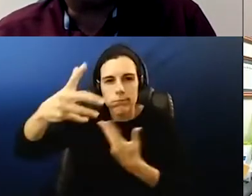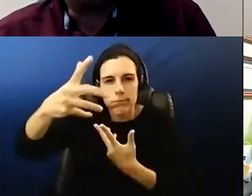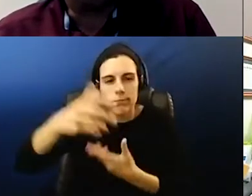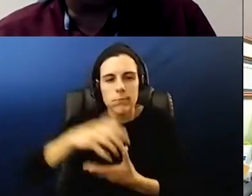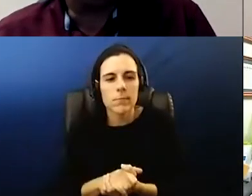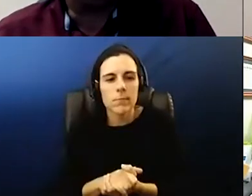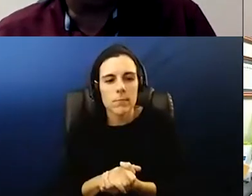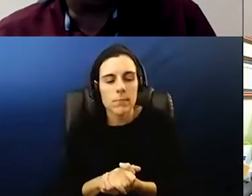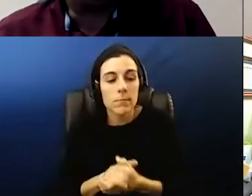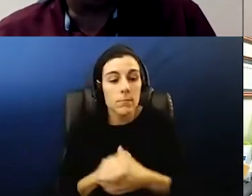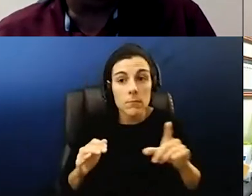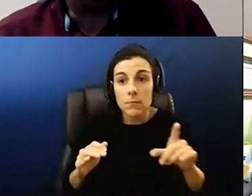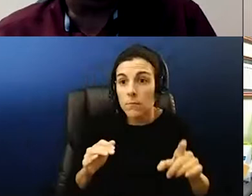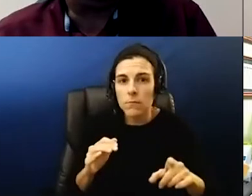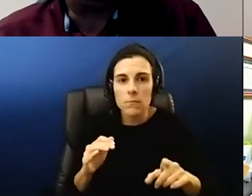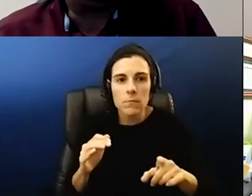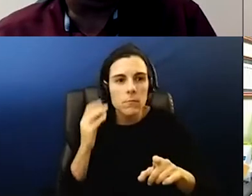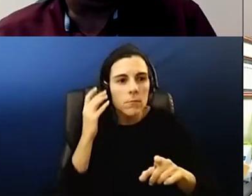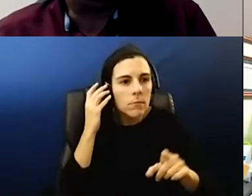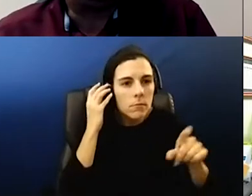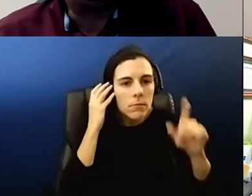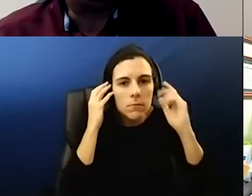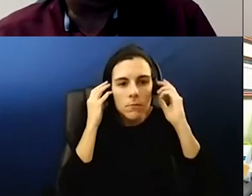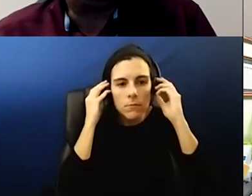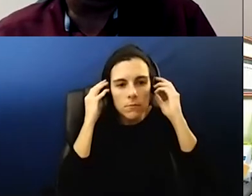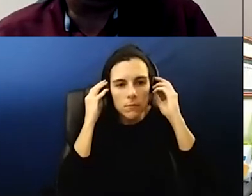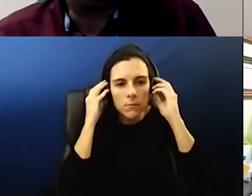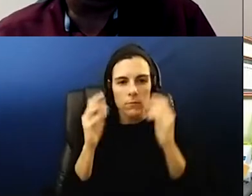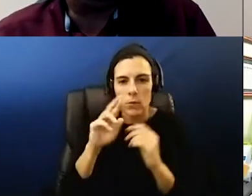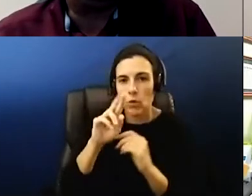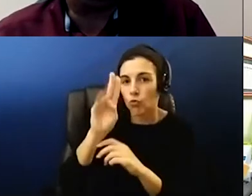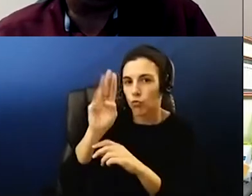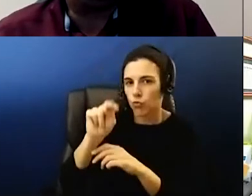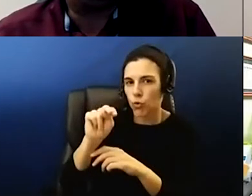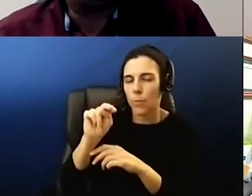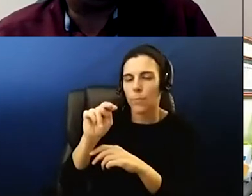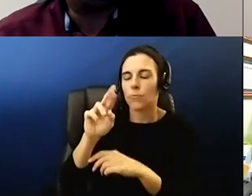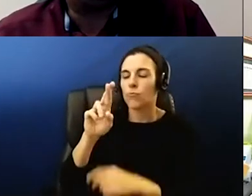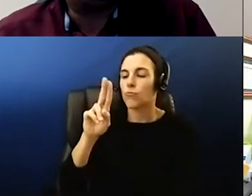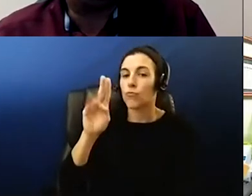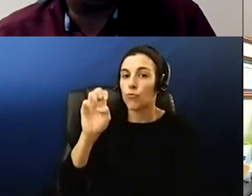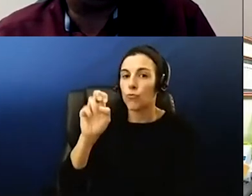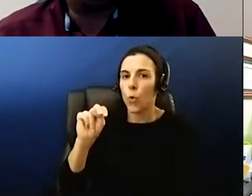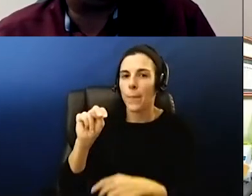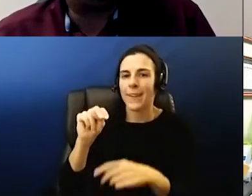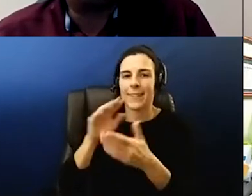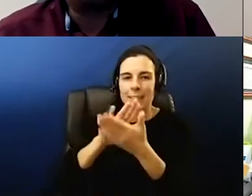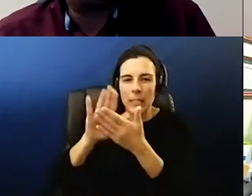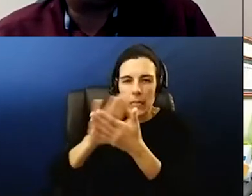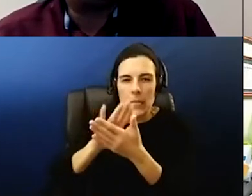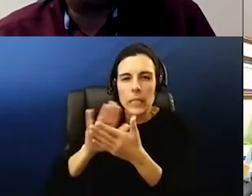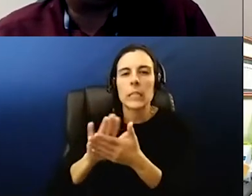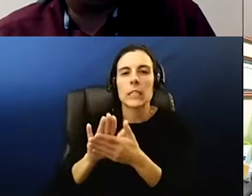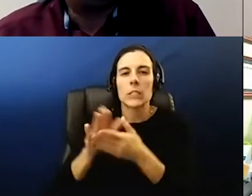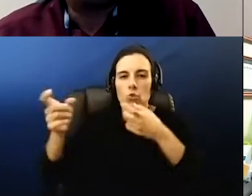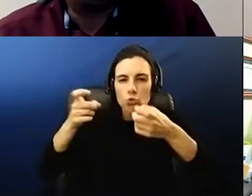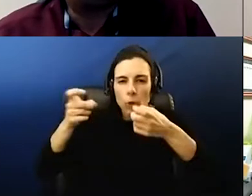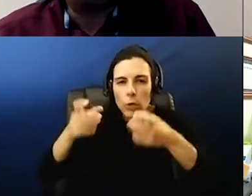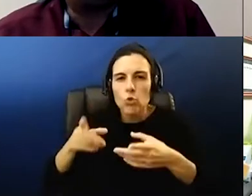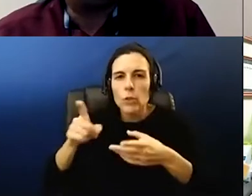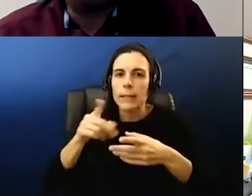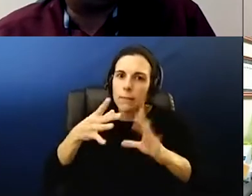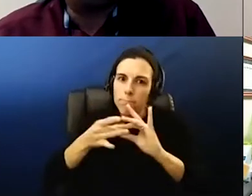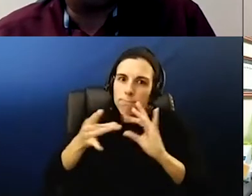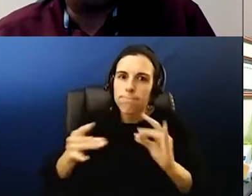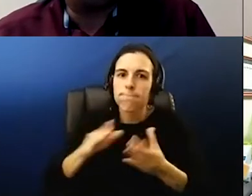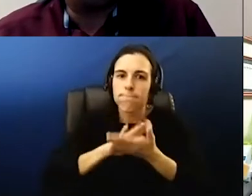and i can yeah i just want to say ruben's our director of custodial services he can he can talk at length about sanitizing and cleaning and we do have folks